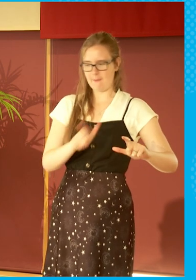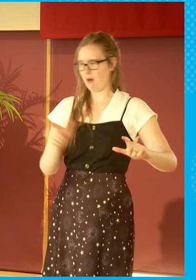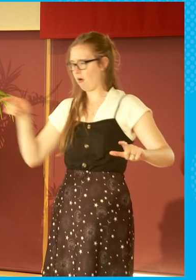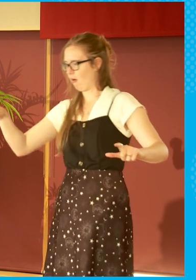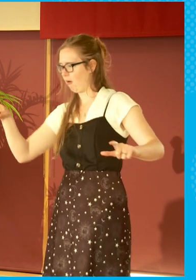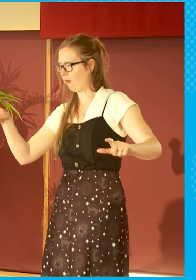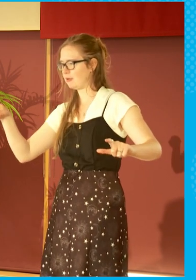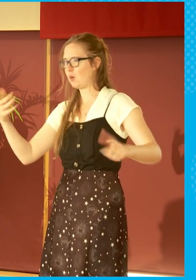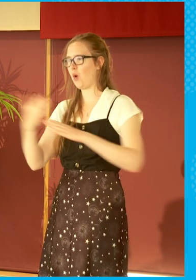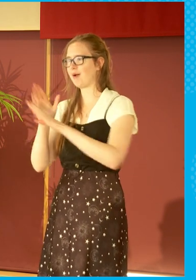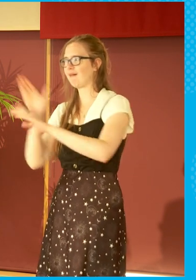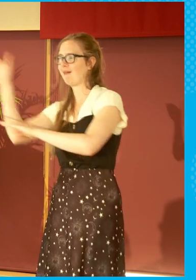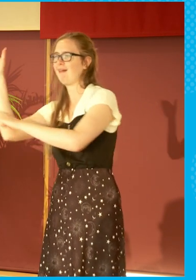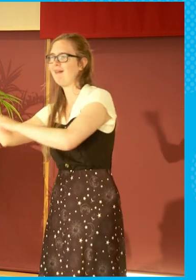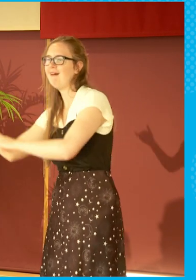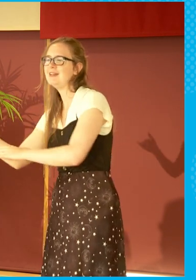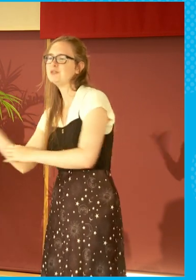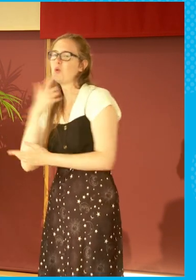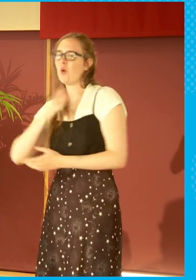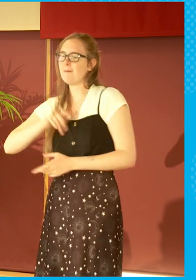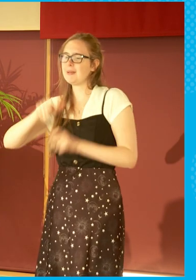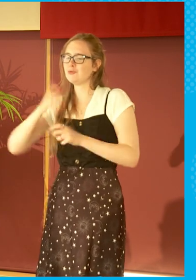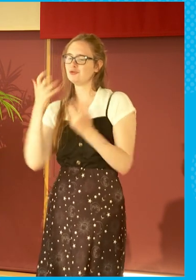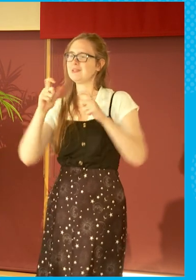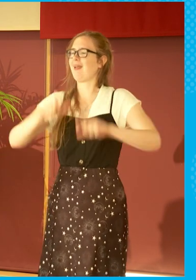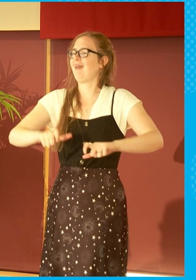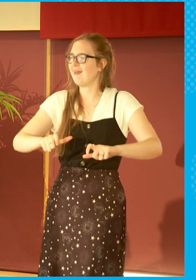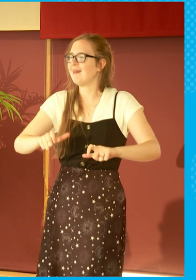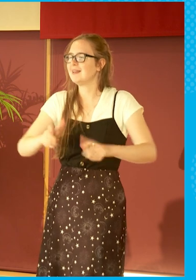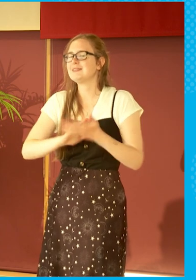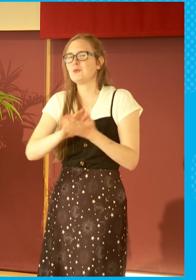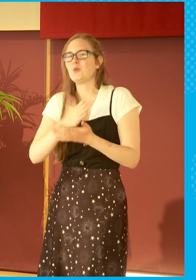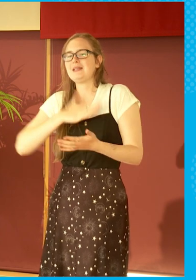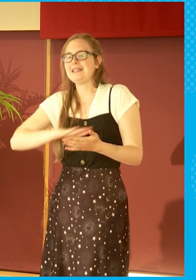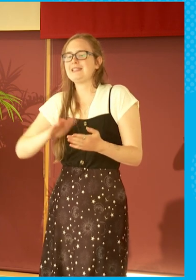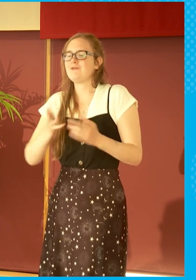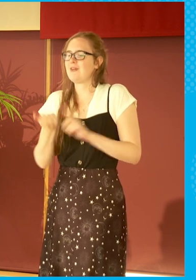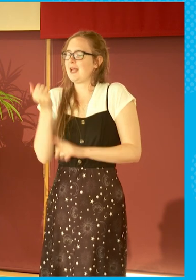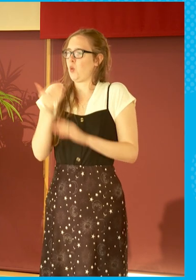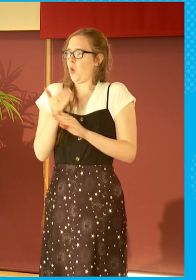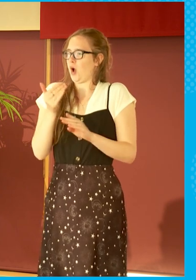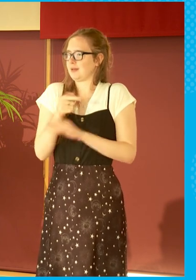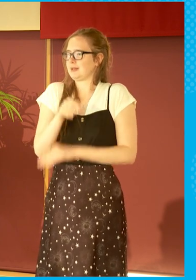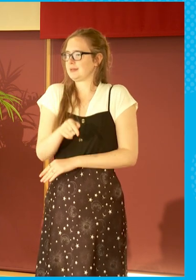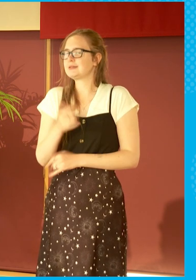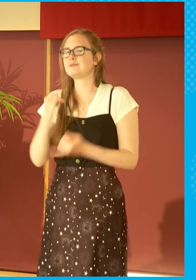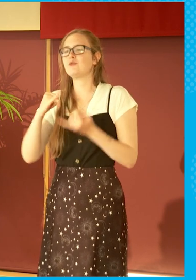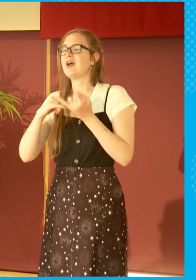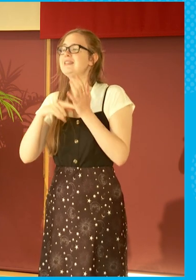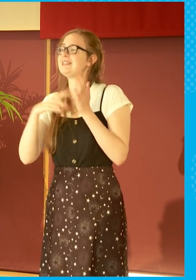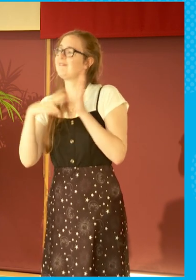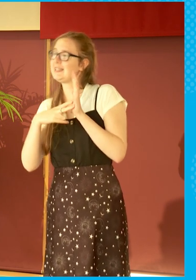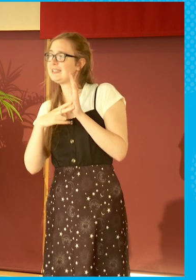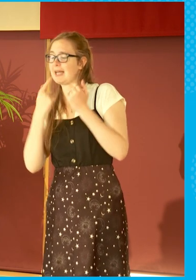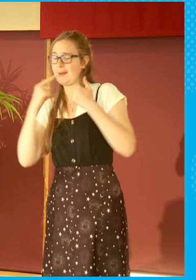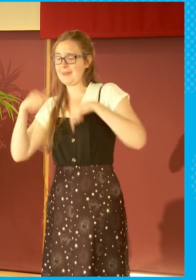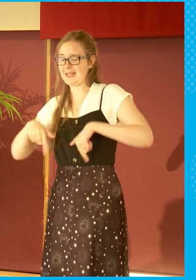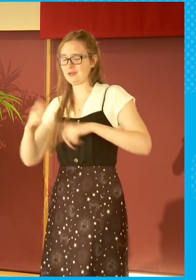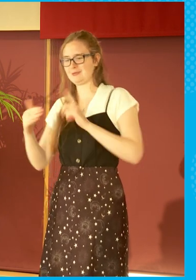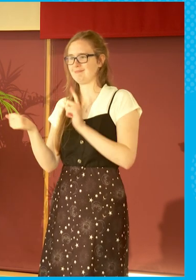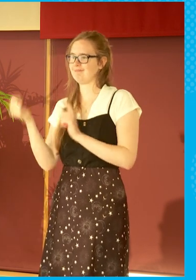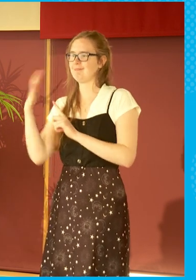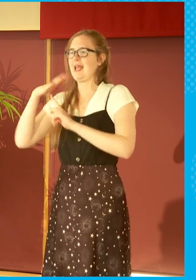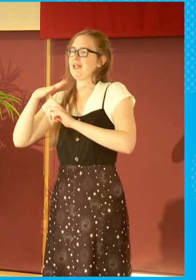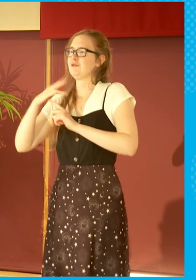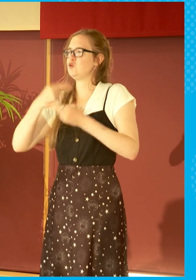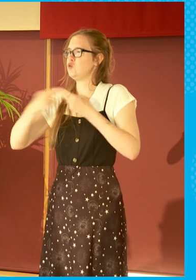an ambition. The work has to be there. It's as simple as that. For STV, mean, I hear as head of news, but actually STV